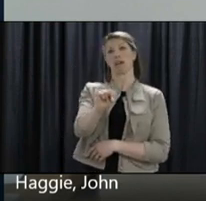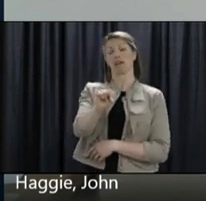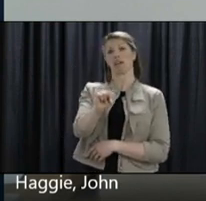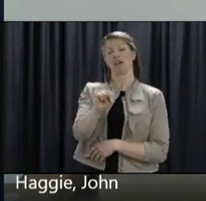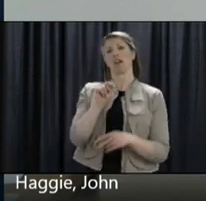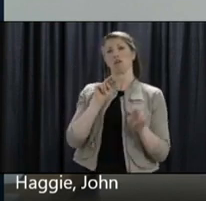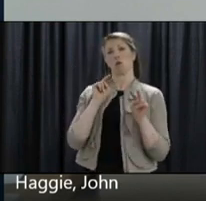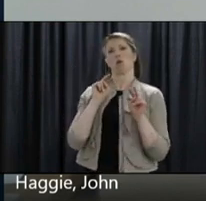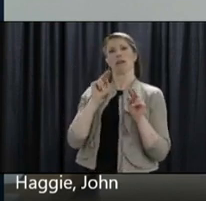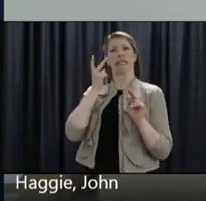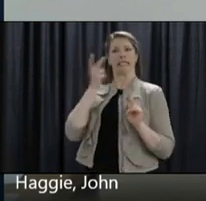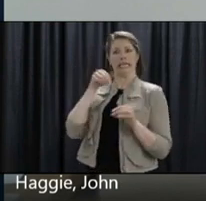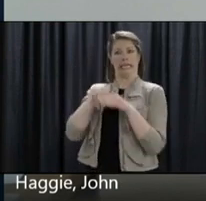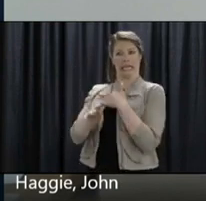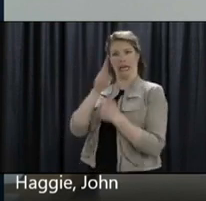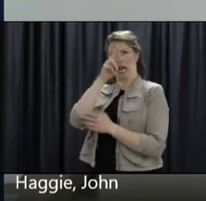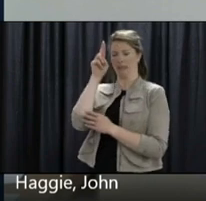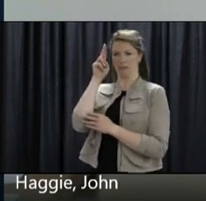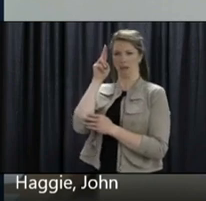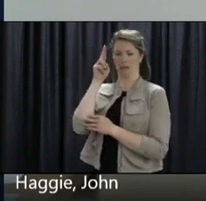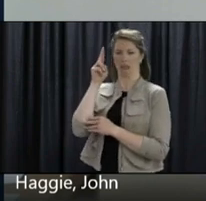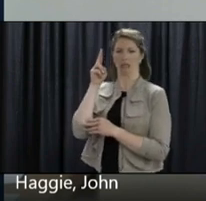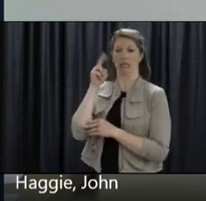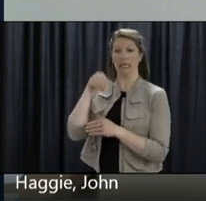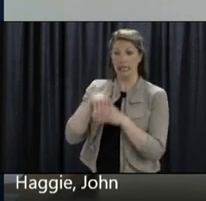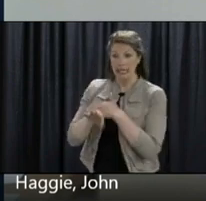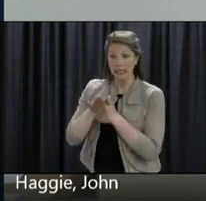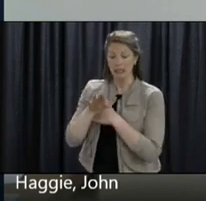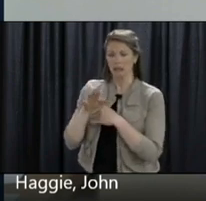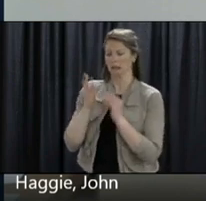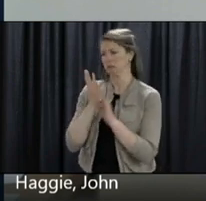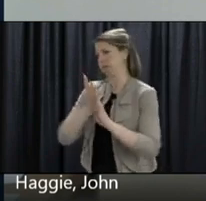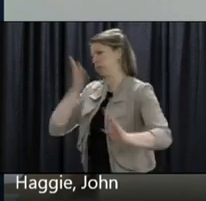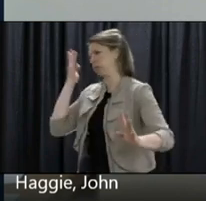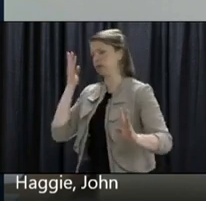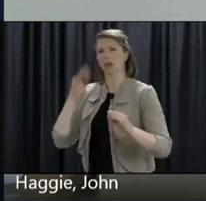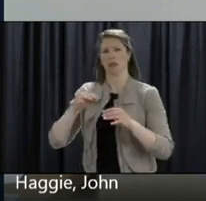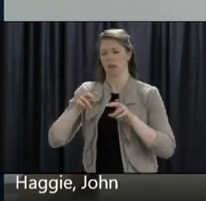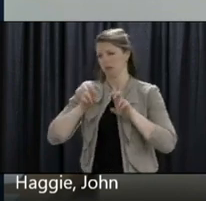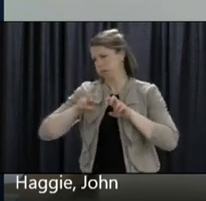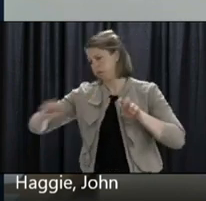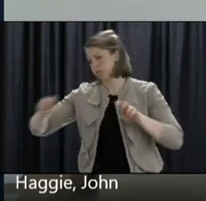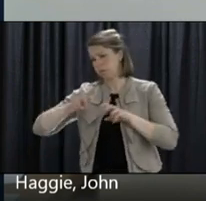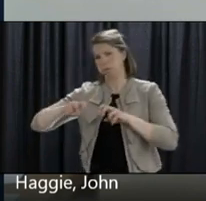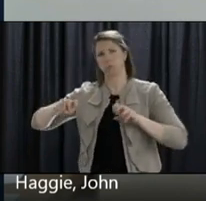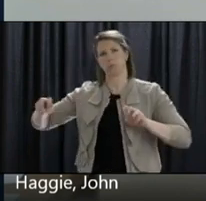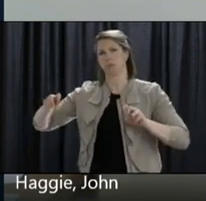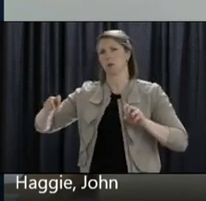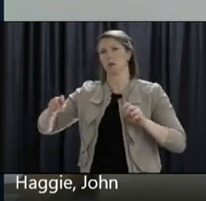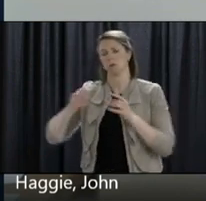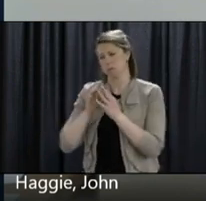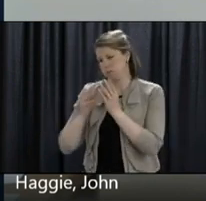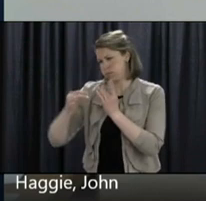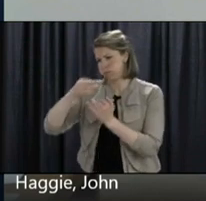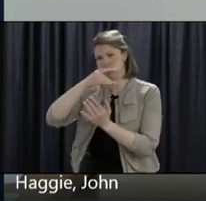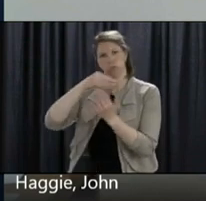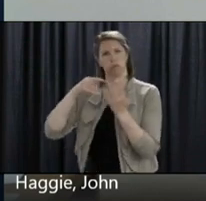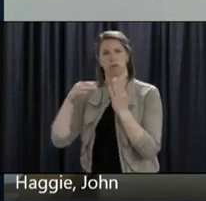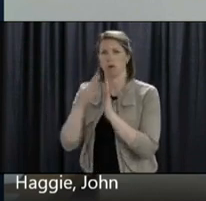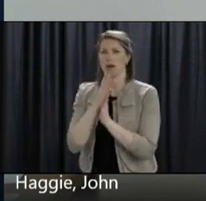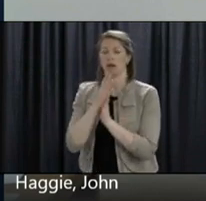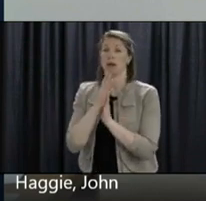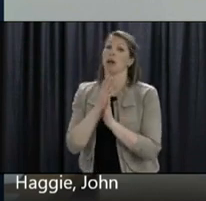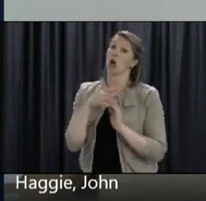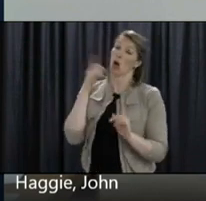and see it is really busy. And that is your risk. All those people, it's about people, it's about space,